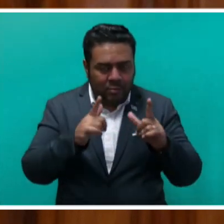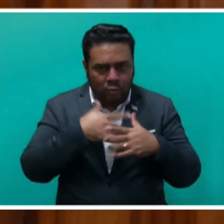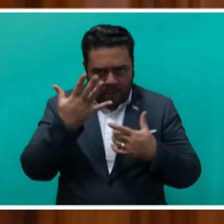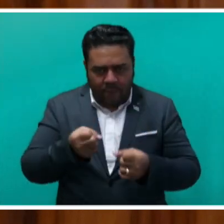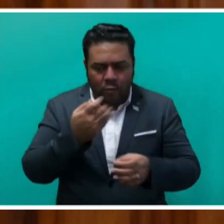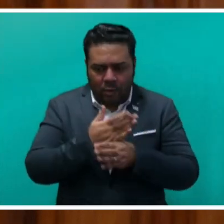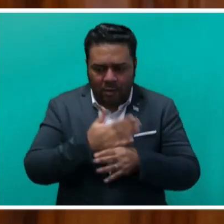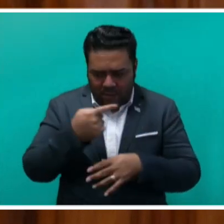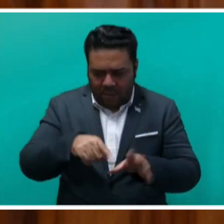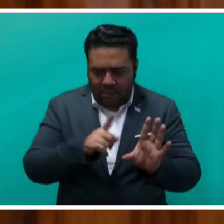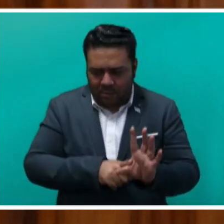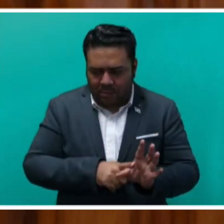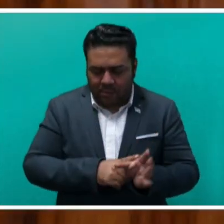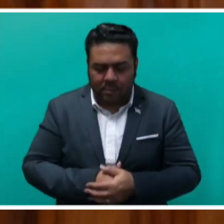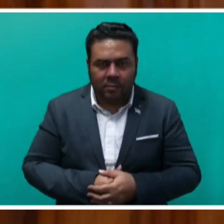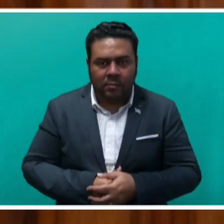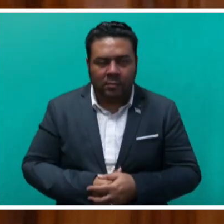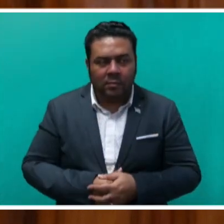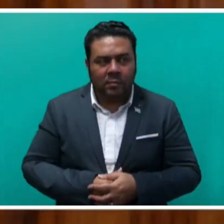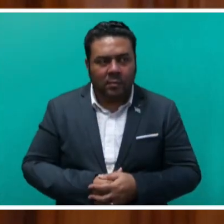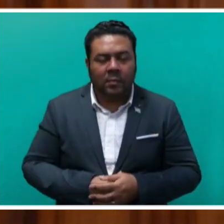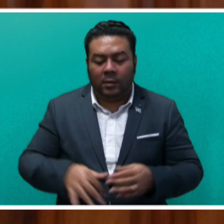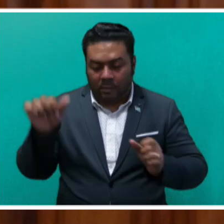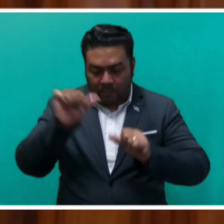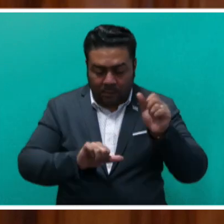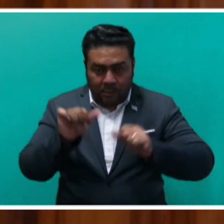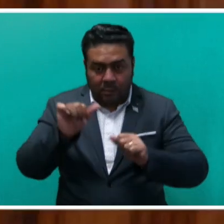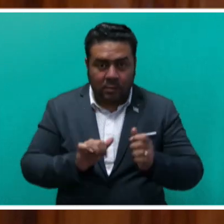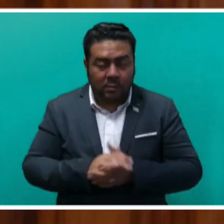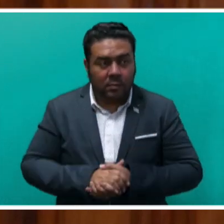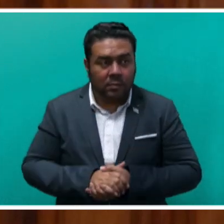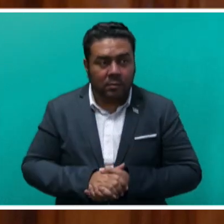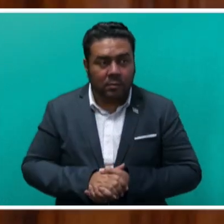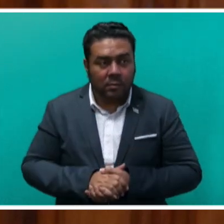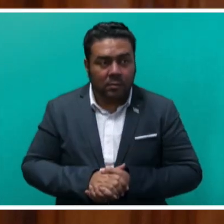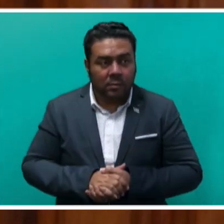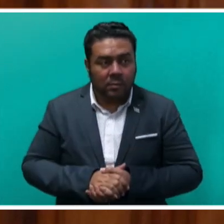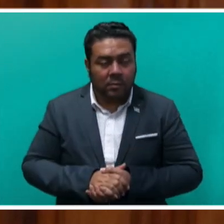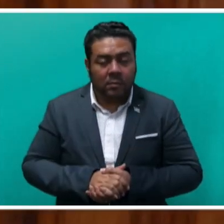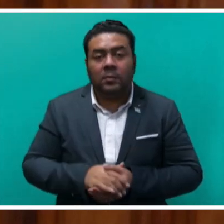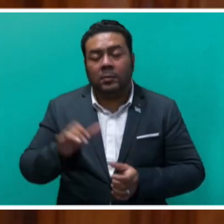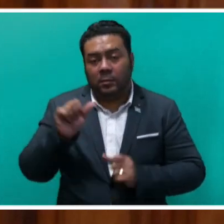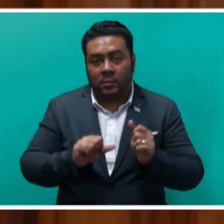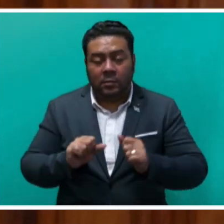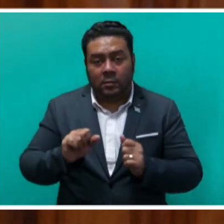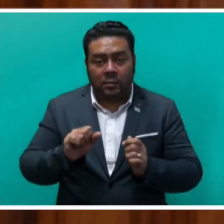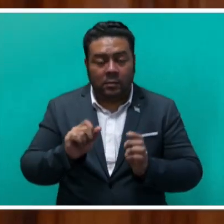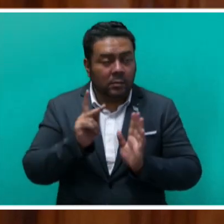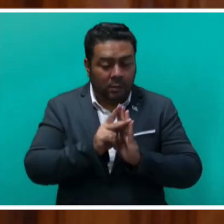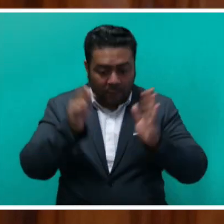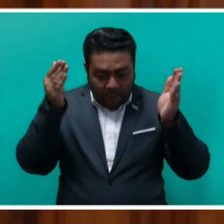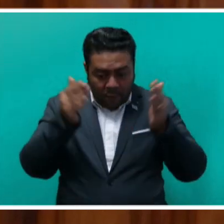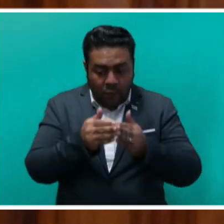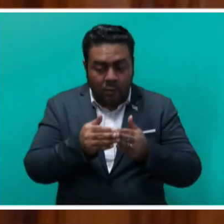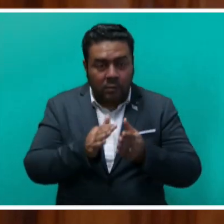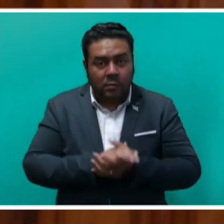These plants are licensed annually and are monitored on a quarterly basis. The monitoring of these plants focuses on operator